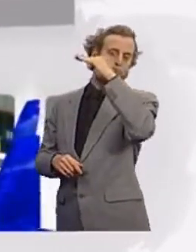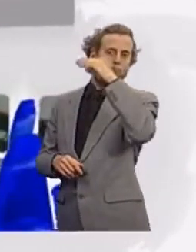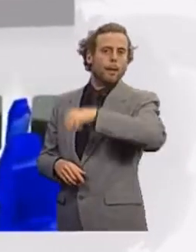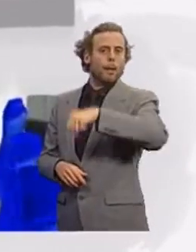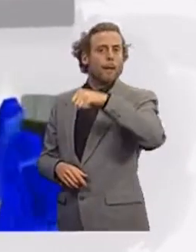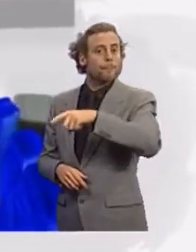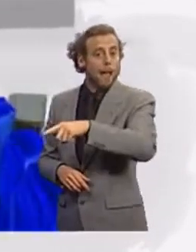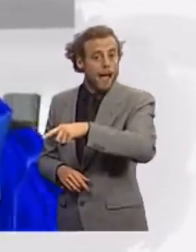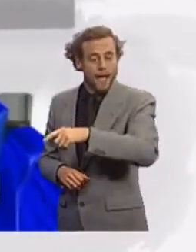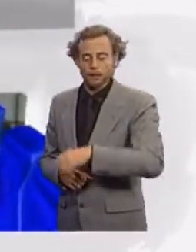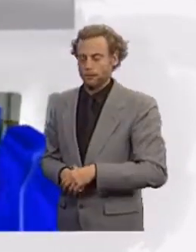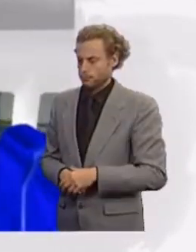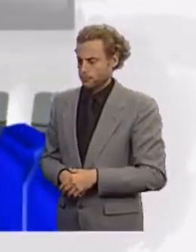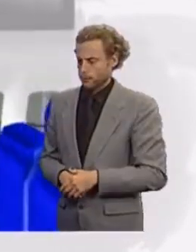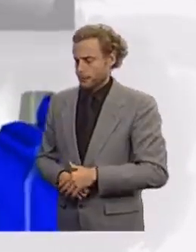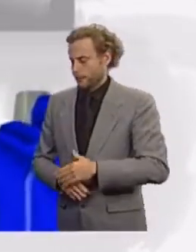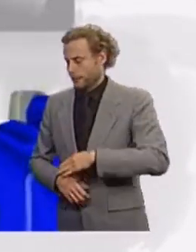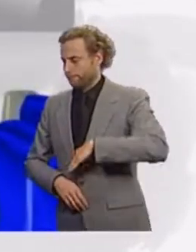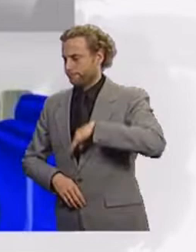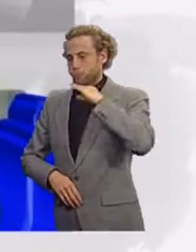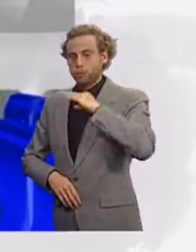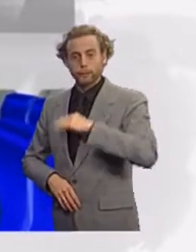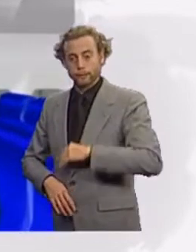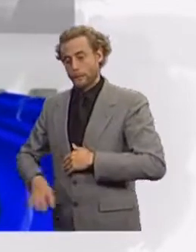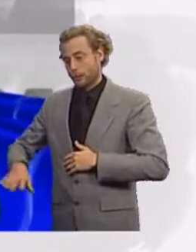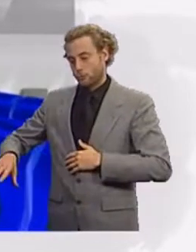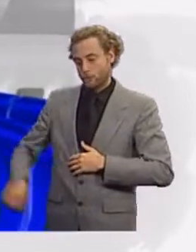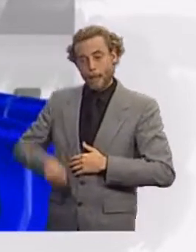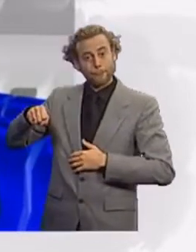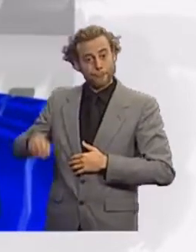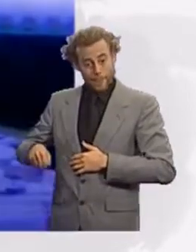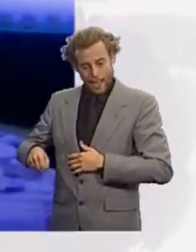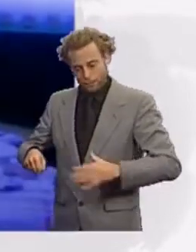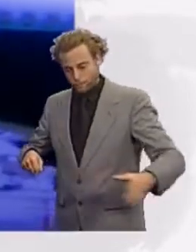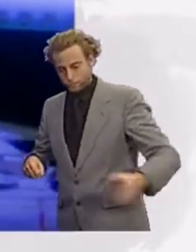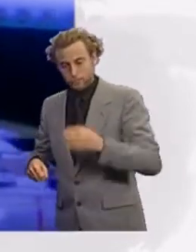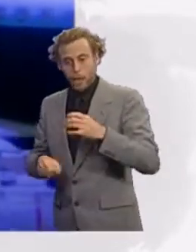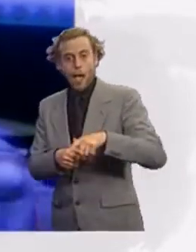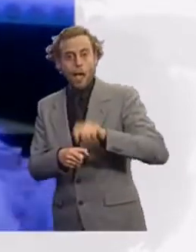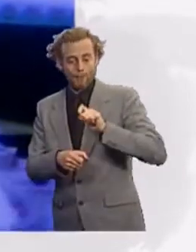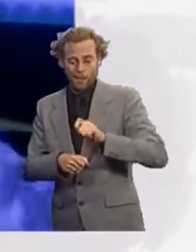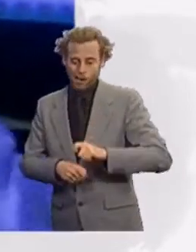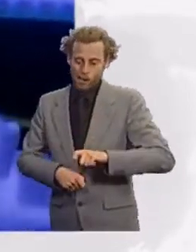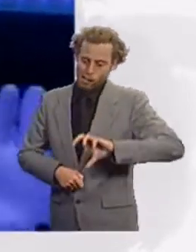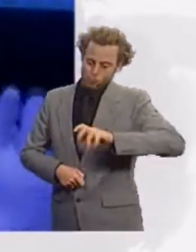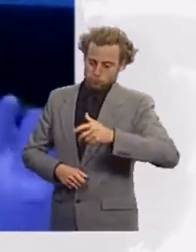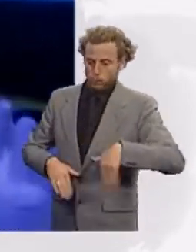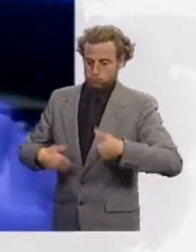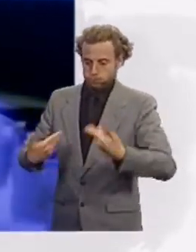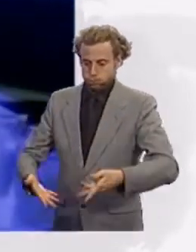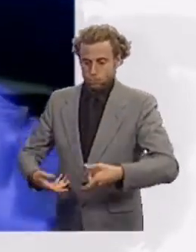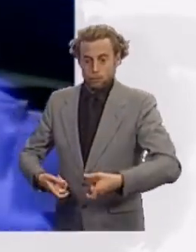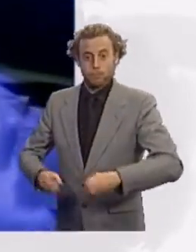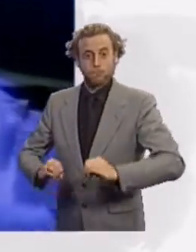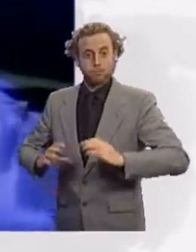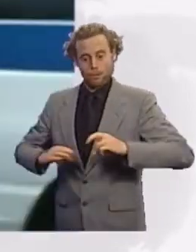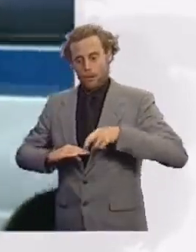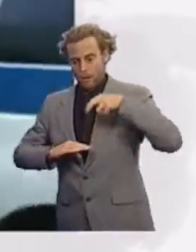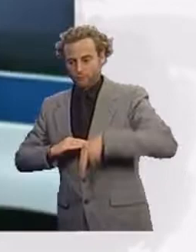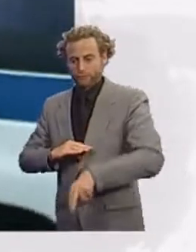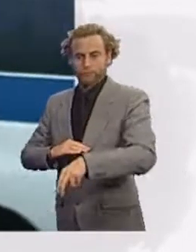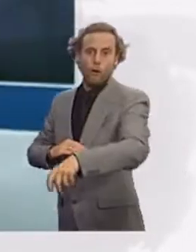Stephen Slater is then said to have grabbed his bag and an aeroplane beer before fleeing the scene via an emergency slide.